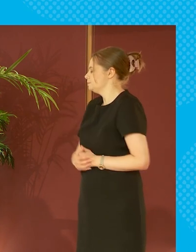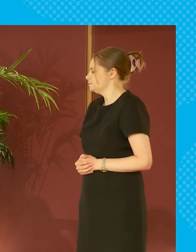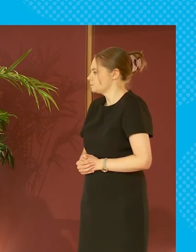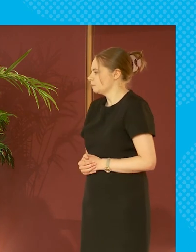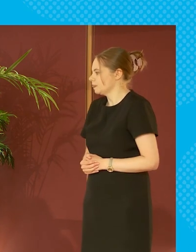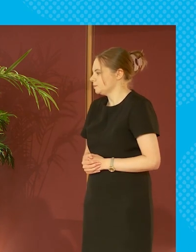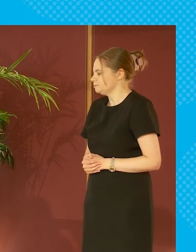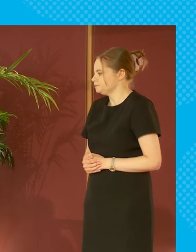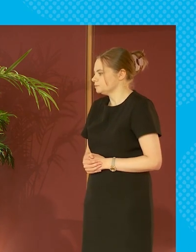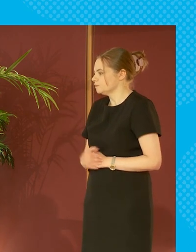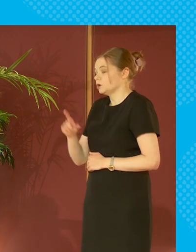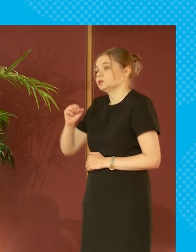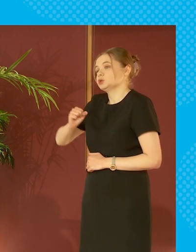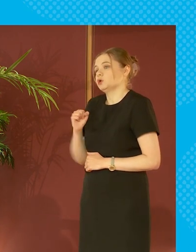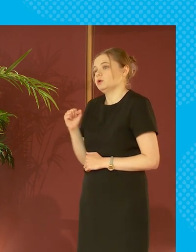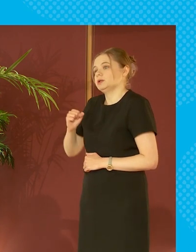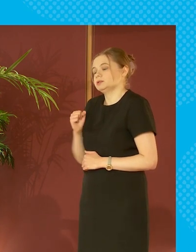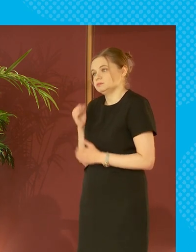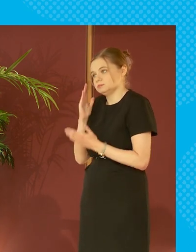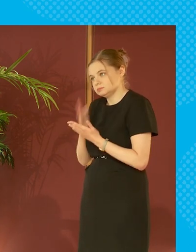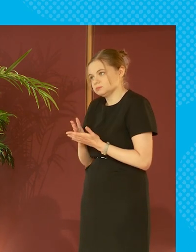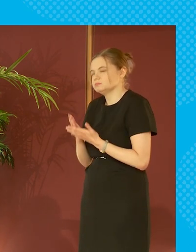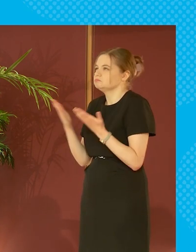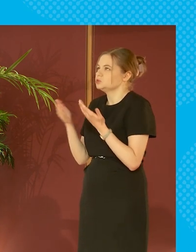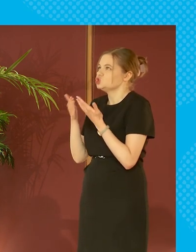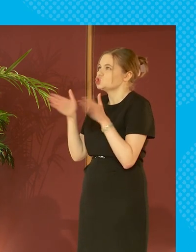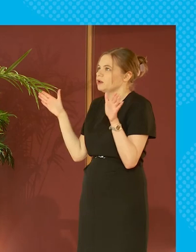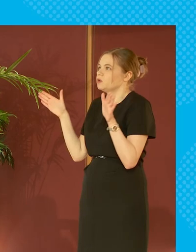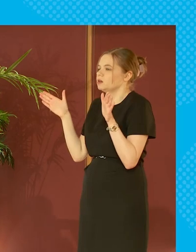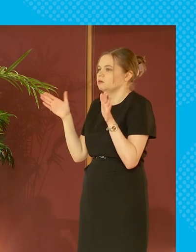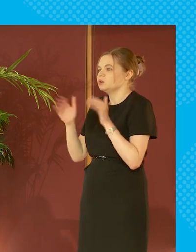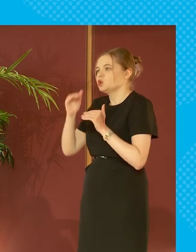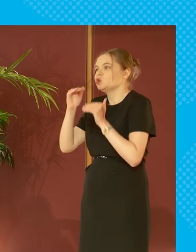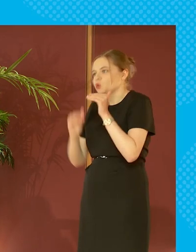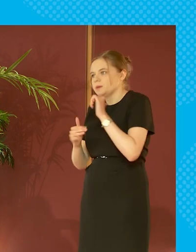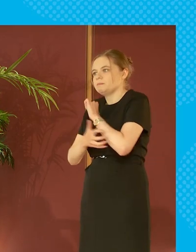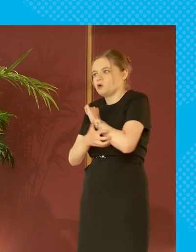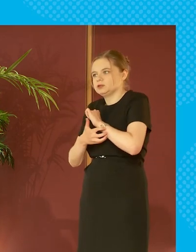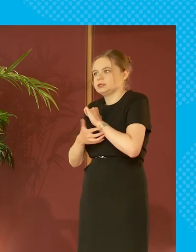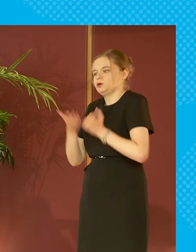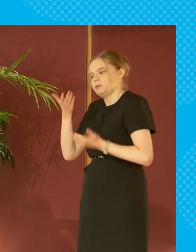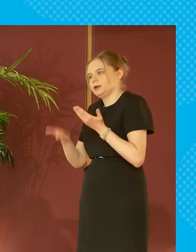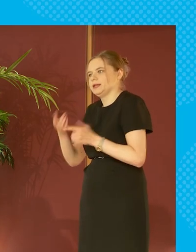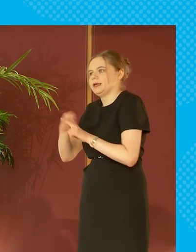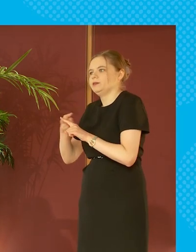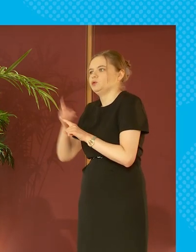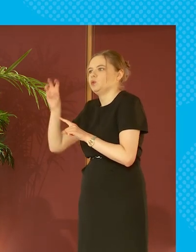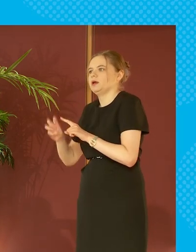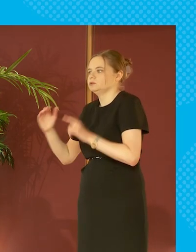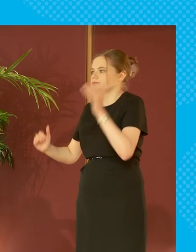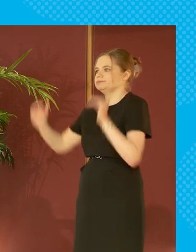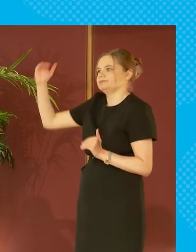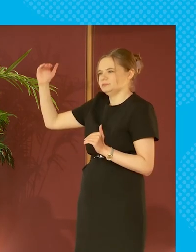you know we can look at so scotland has in general lower levels of poverty than england and wales in particular